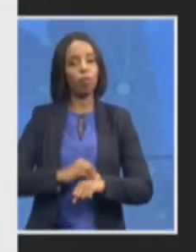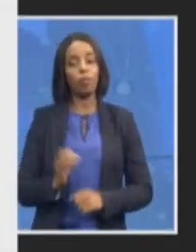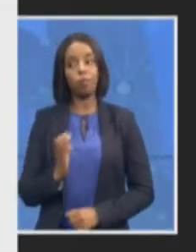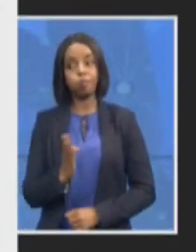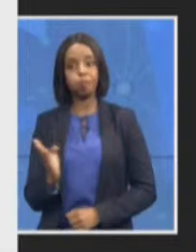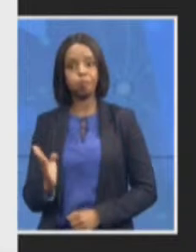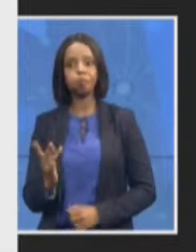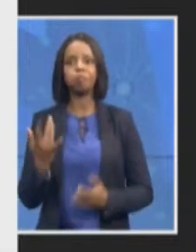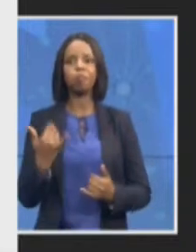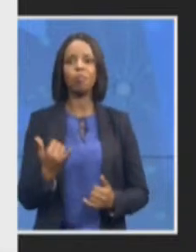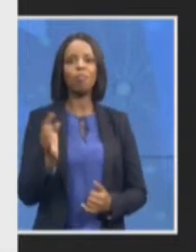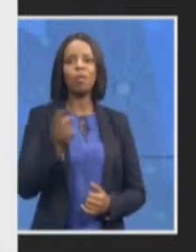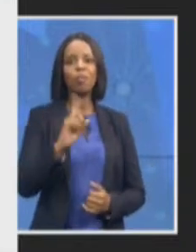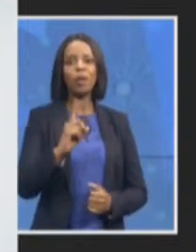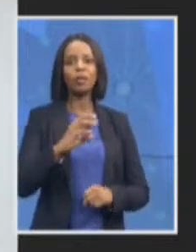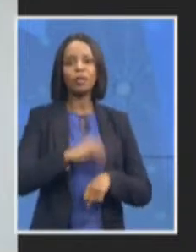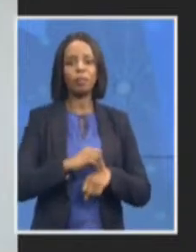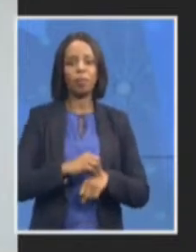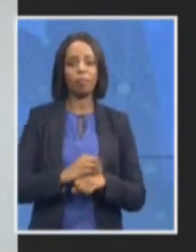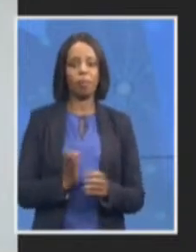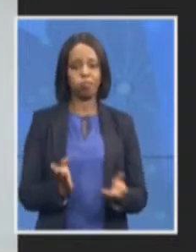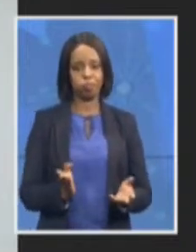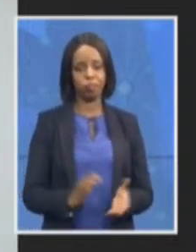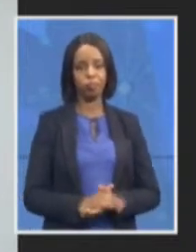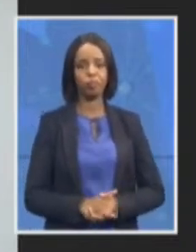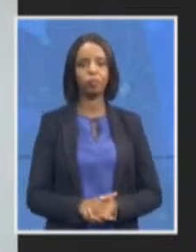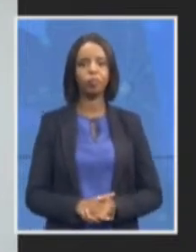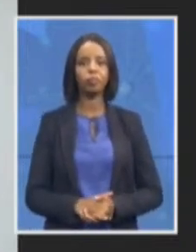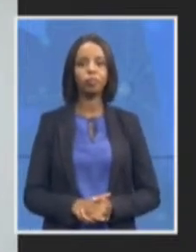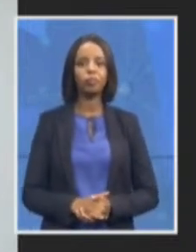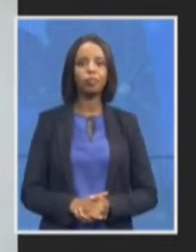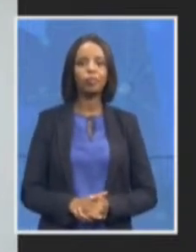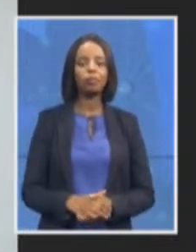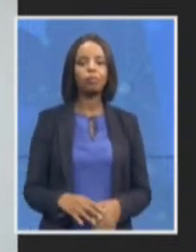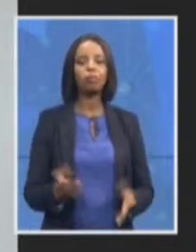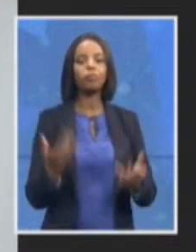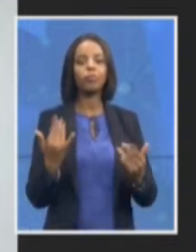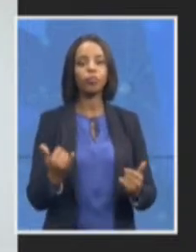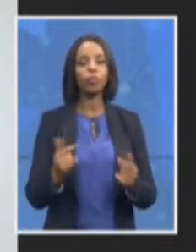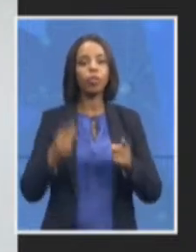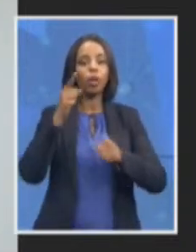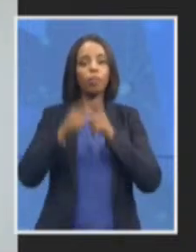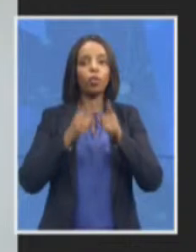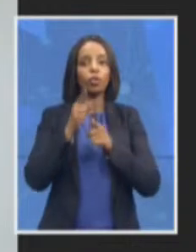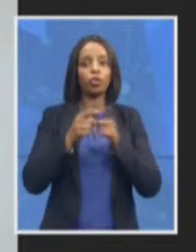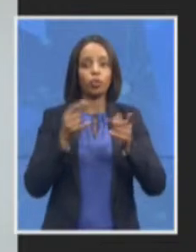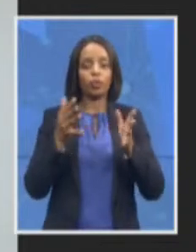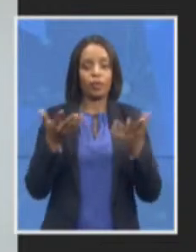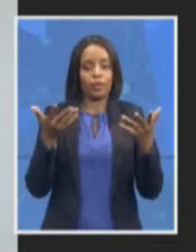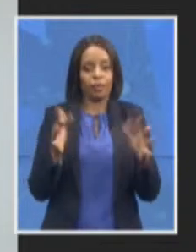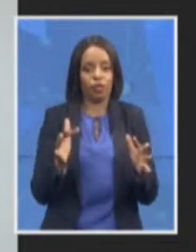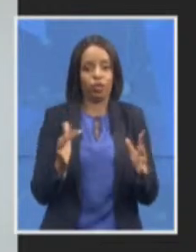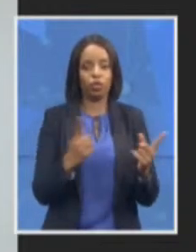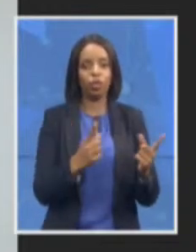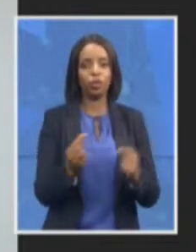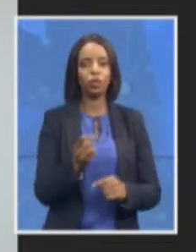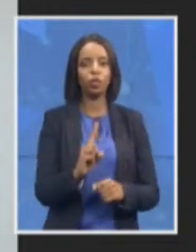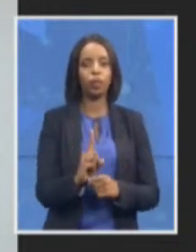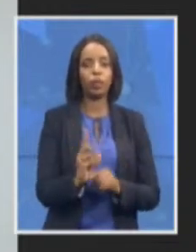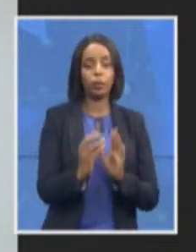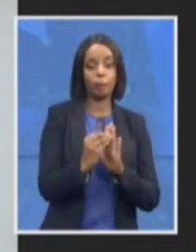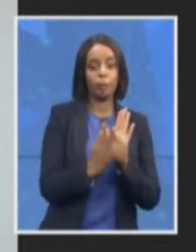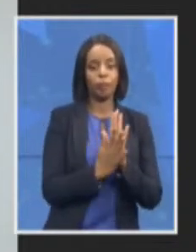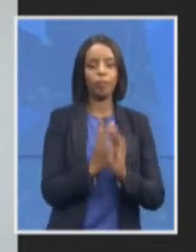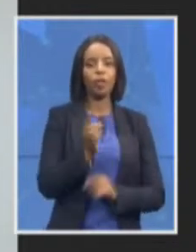the prosecutors have determined that the investigators have determined that there may be this may be a matter